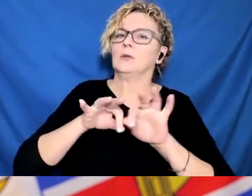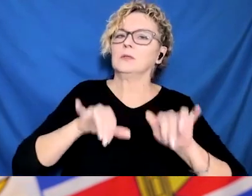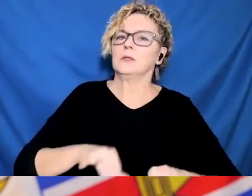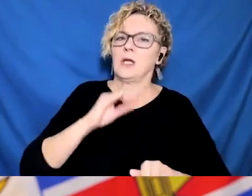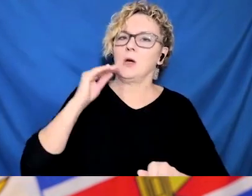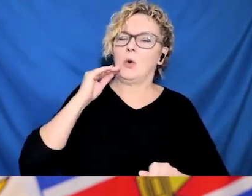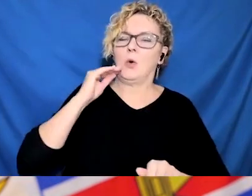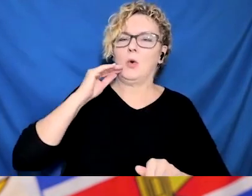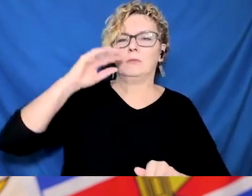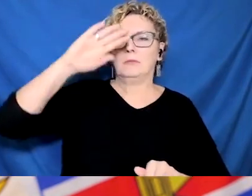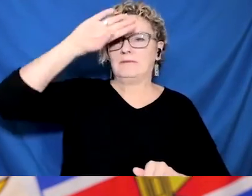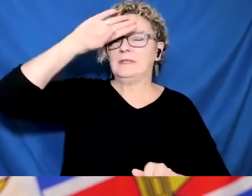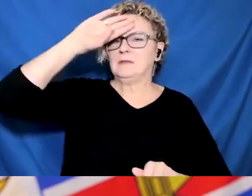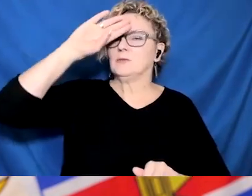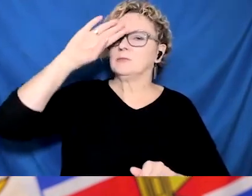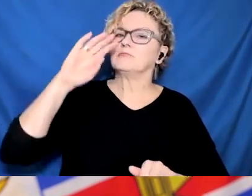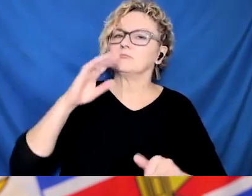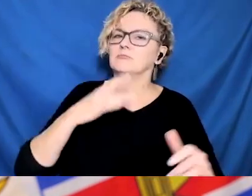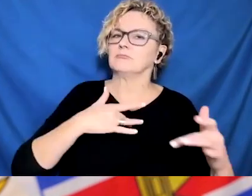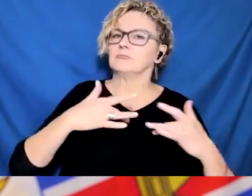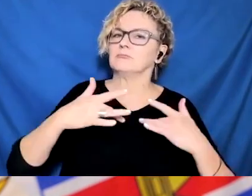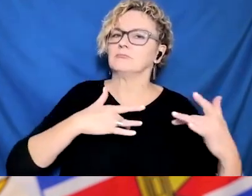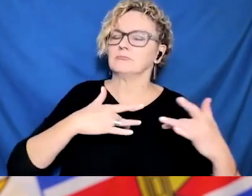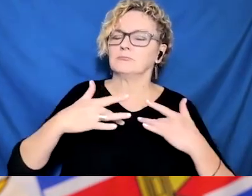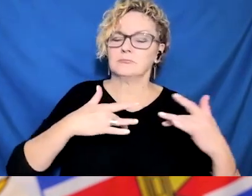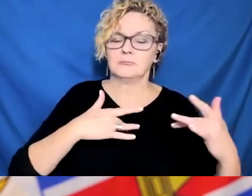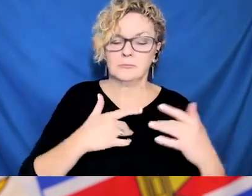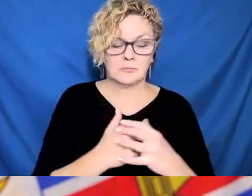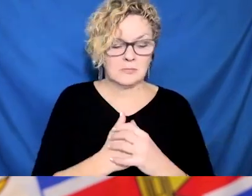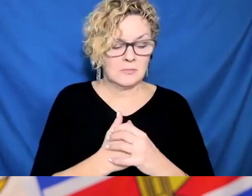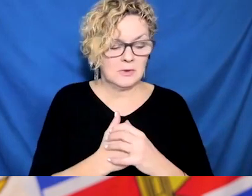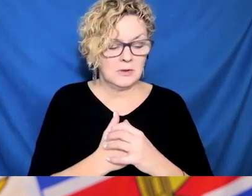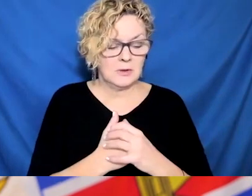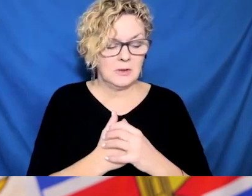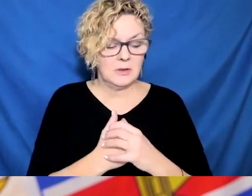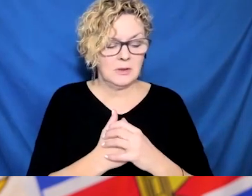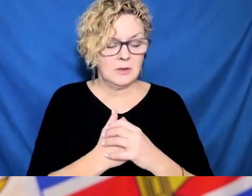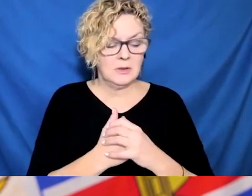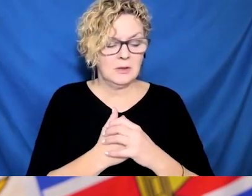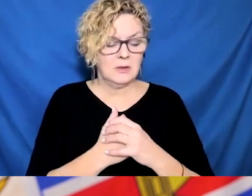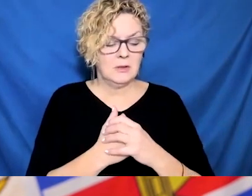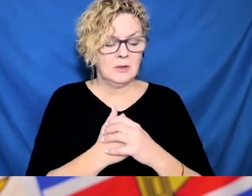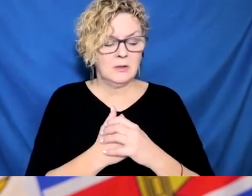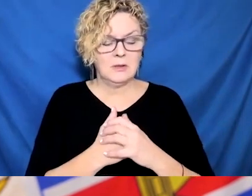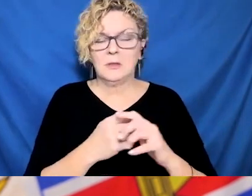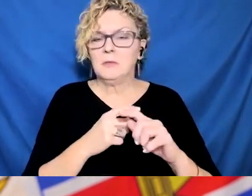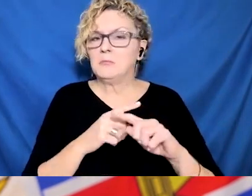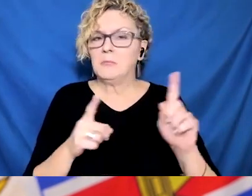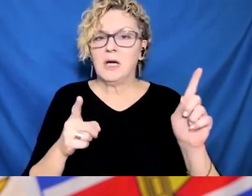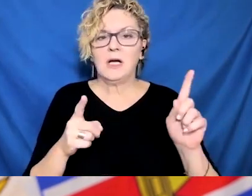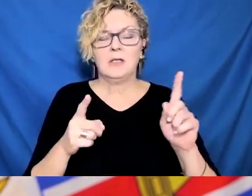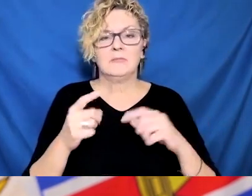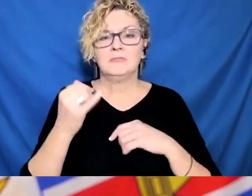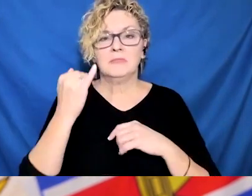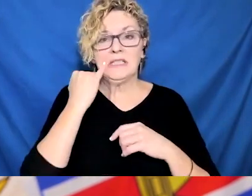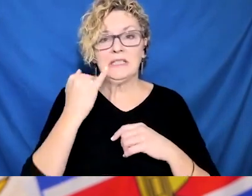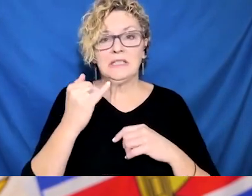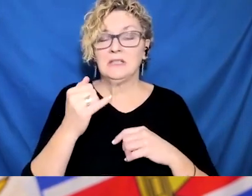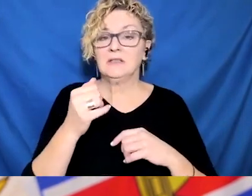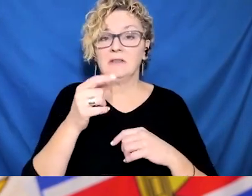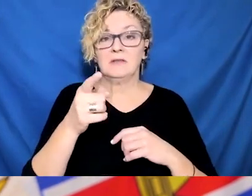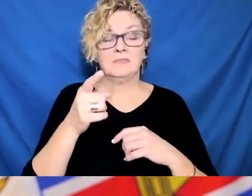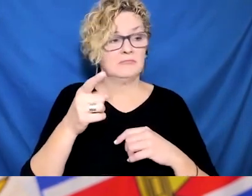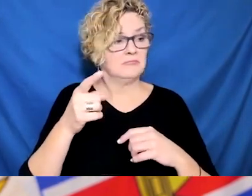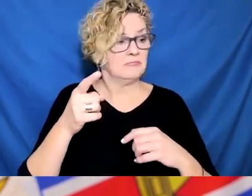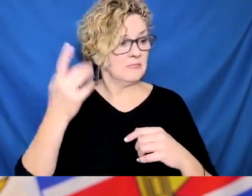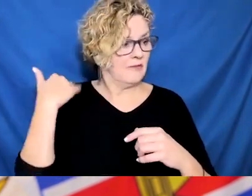illness, if you're immune compromised, such as people going through cancer treatments or other treatments that affect your immune system or have